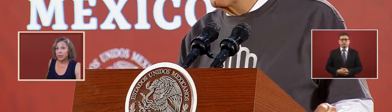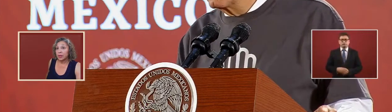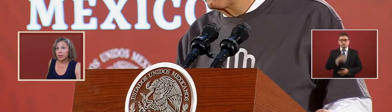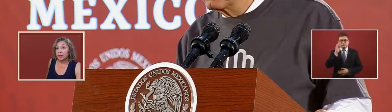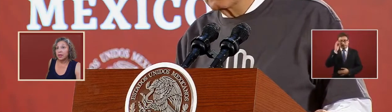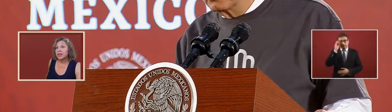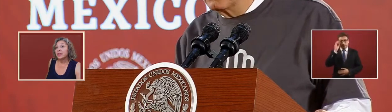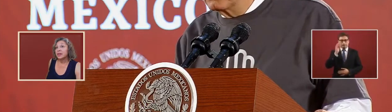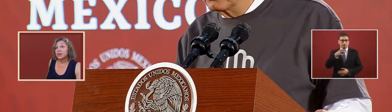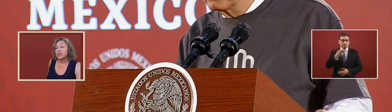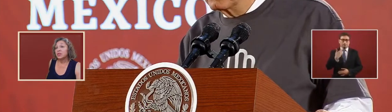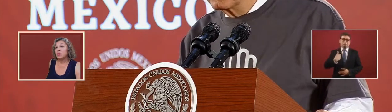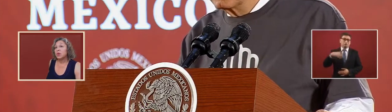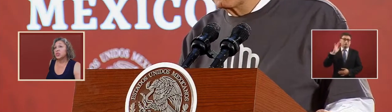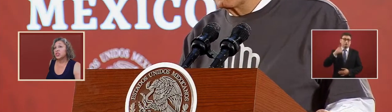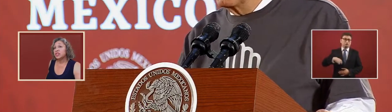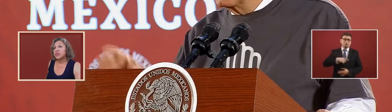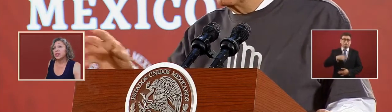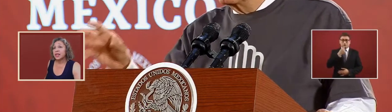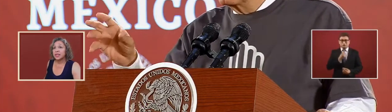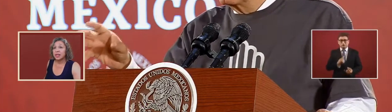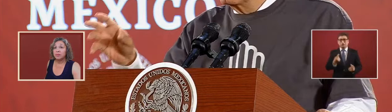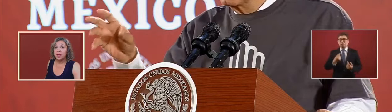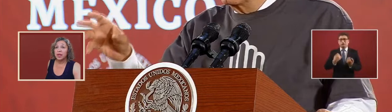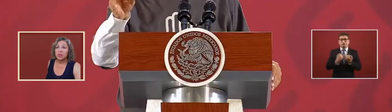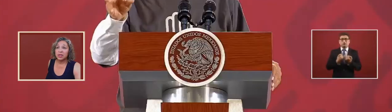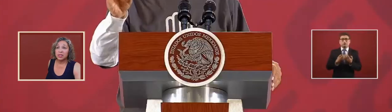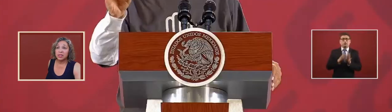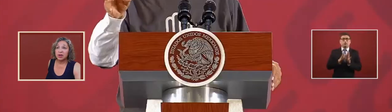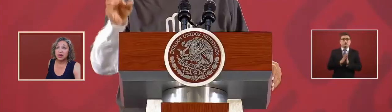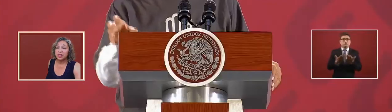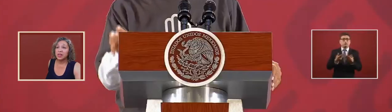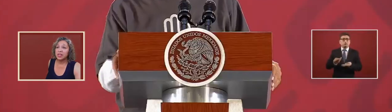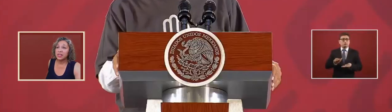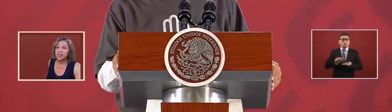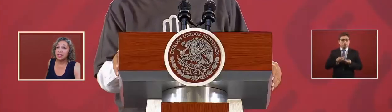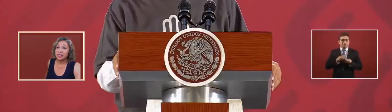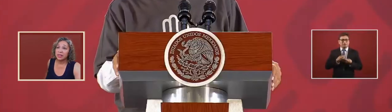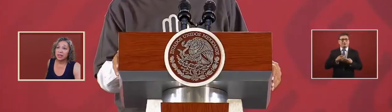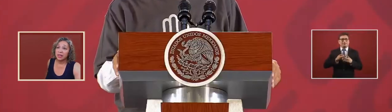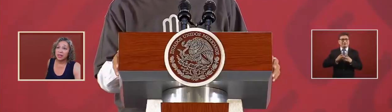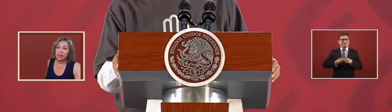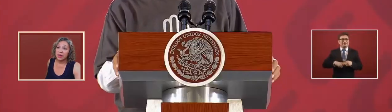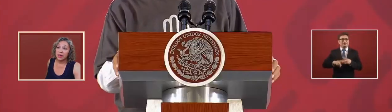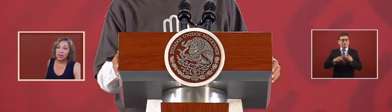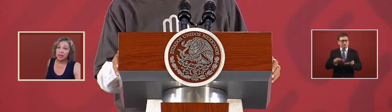we were children at that time and we started to get these